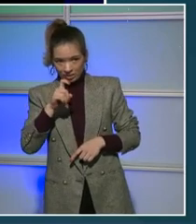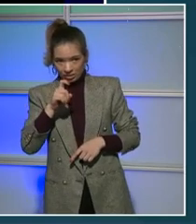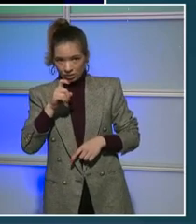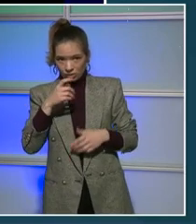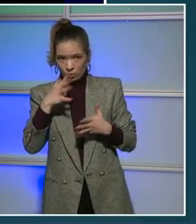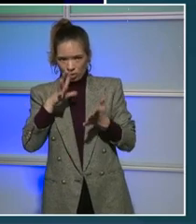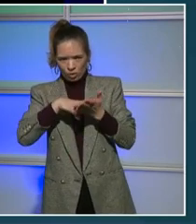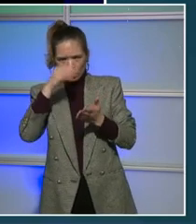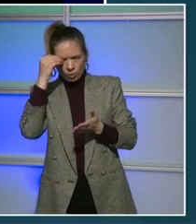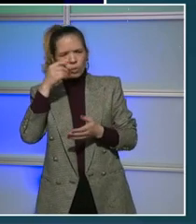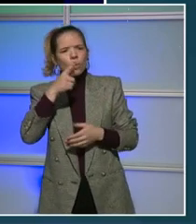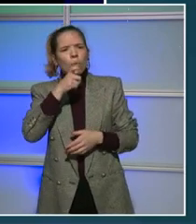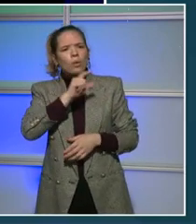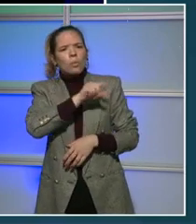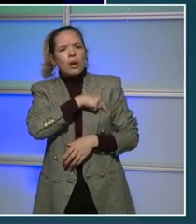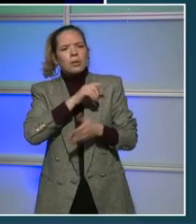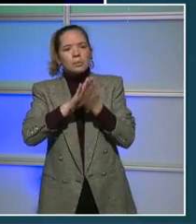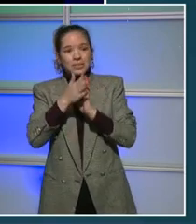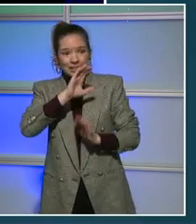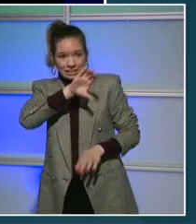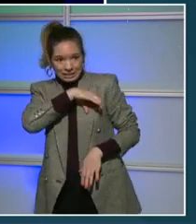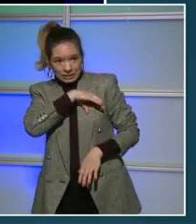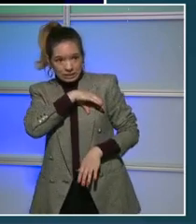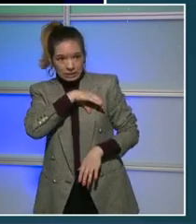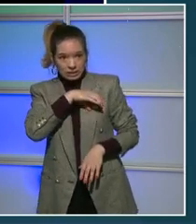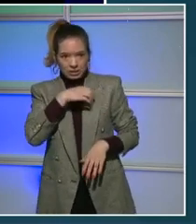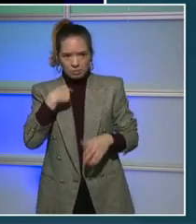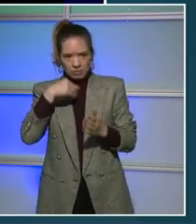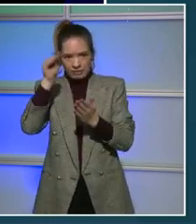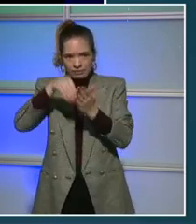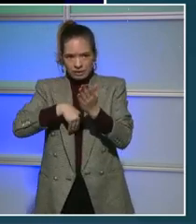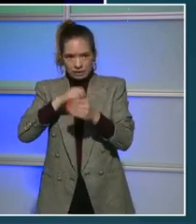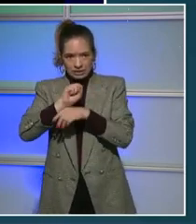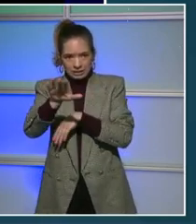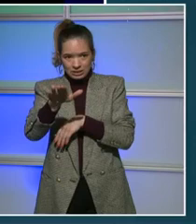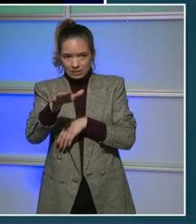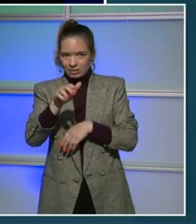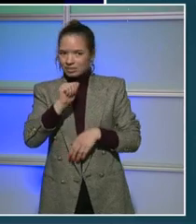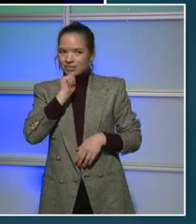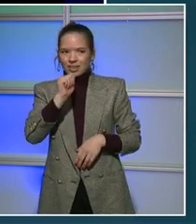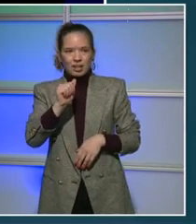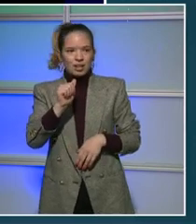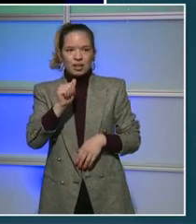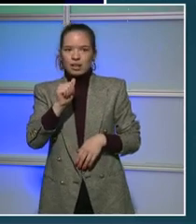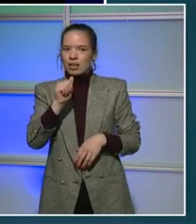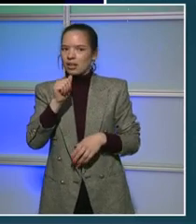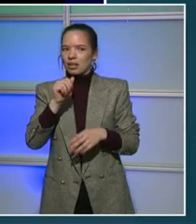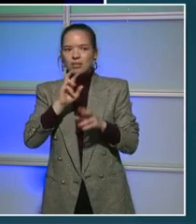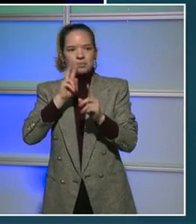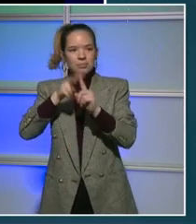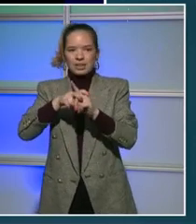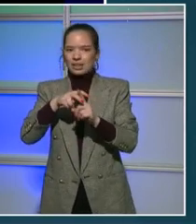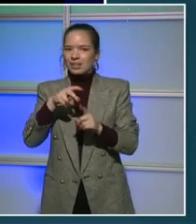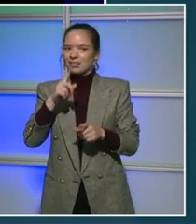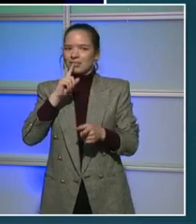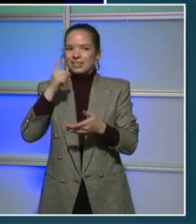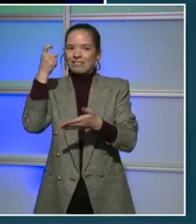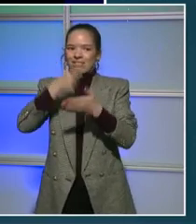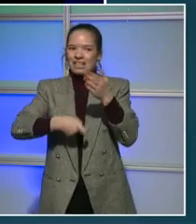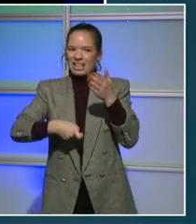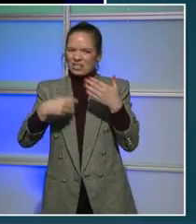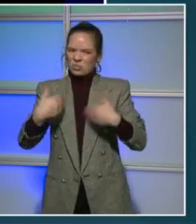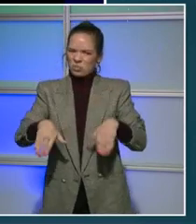for citizenship in the application, the process, weren't applying because the fees were a barrier. And I think it's like